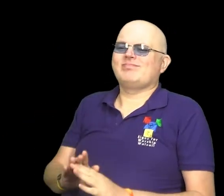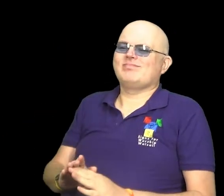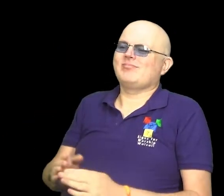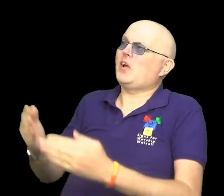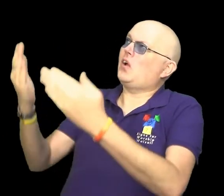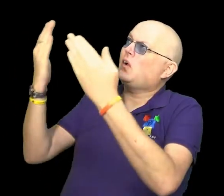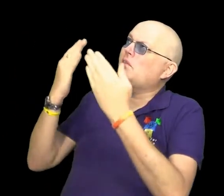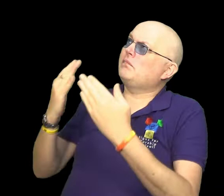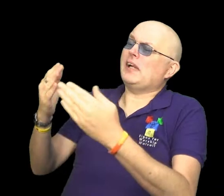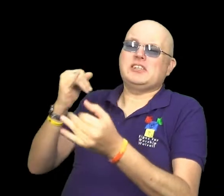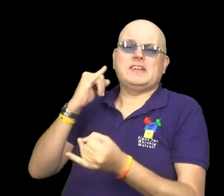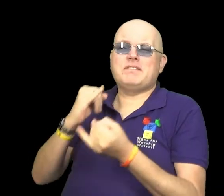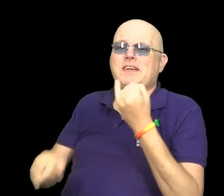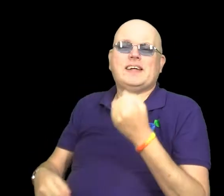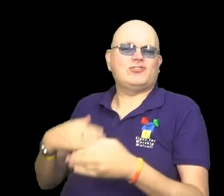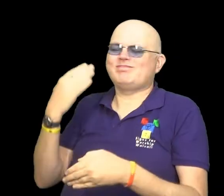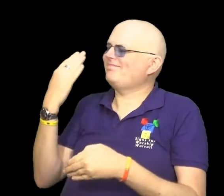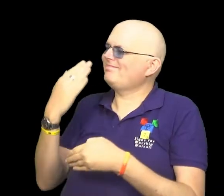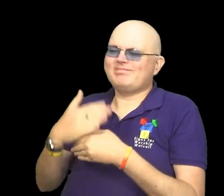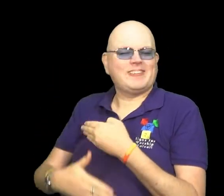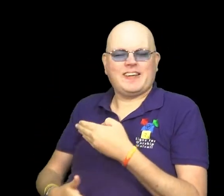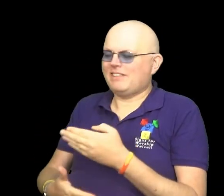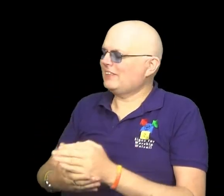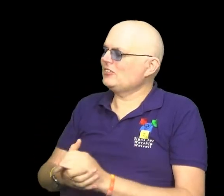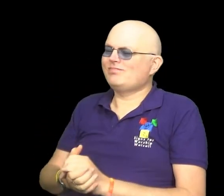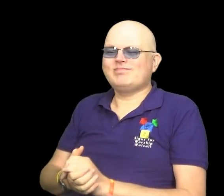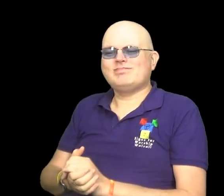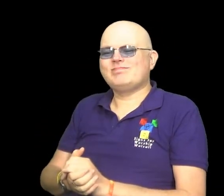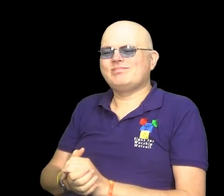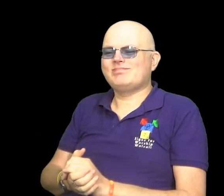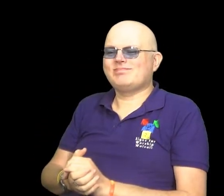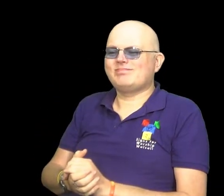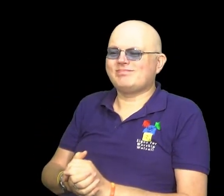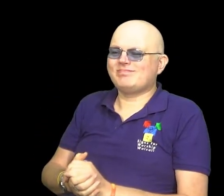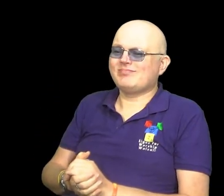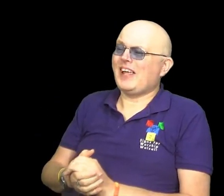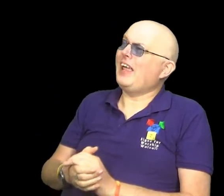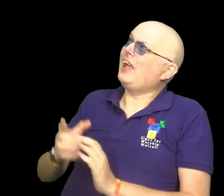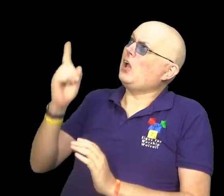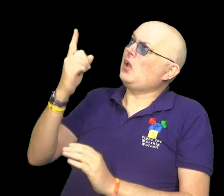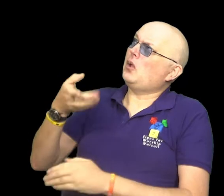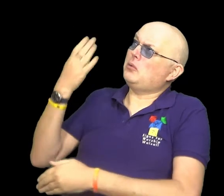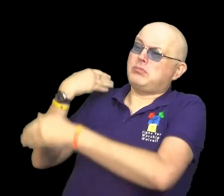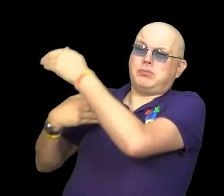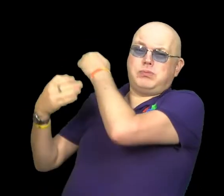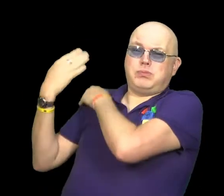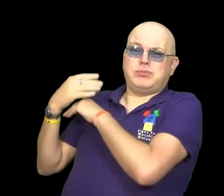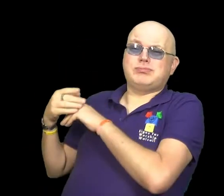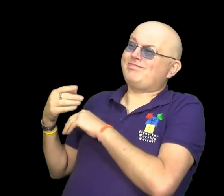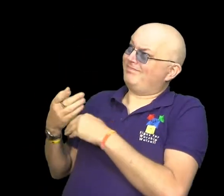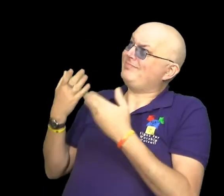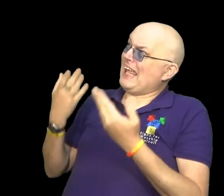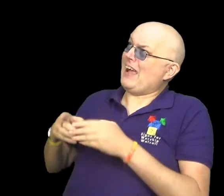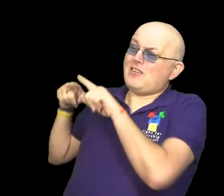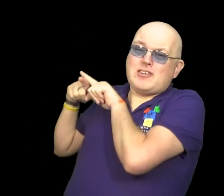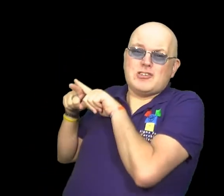changest not the compassions they payeth not. As thou